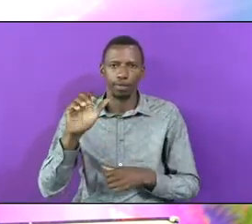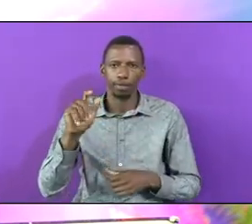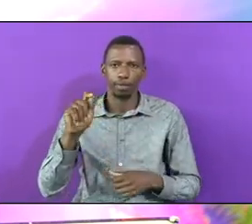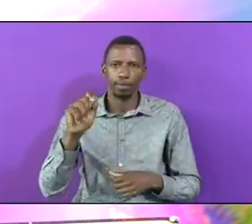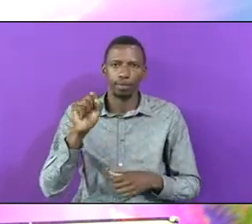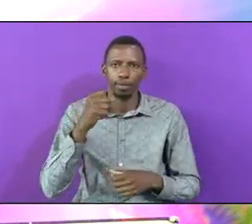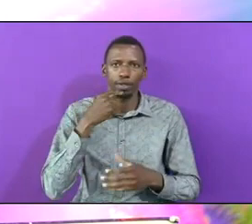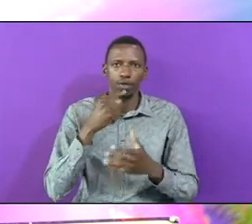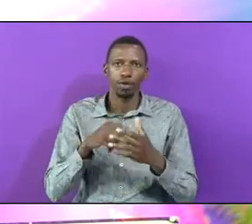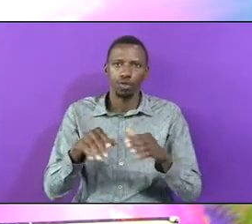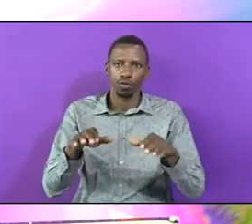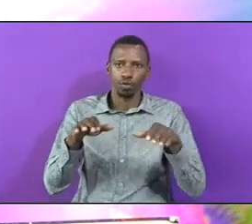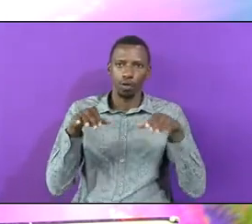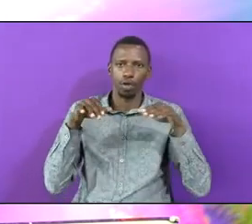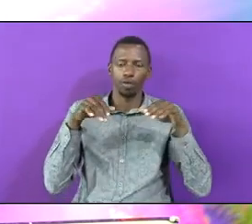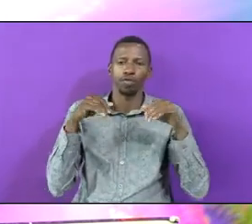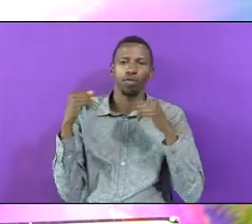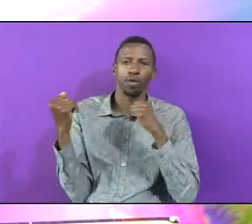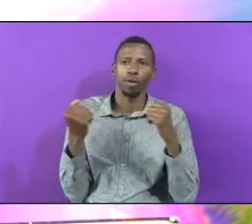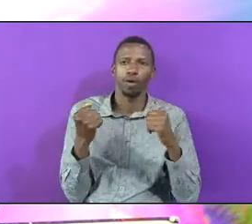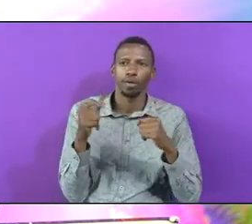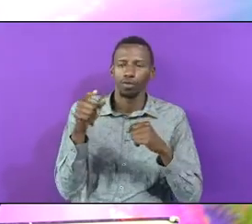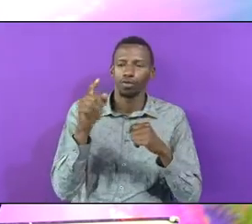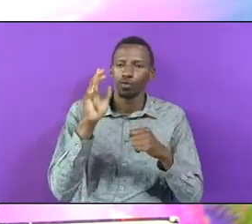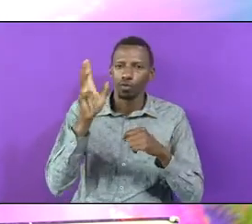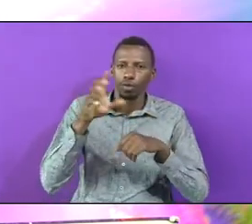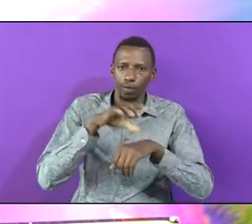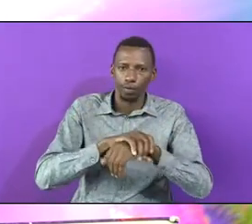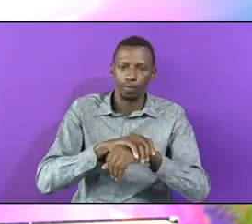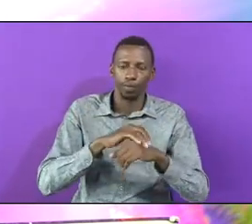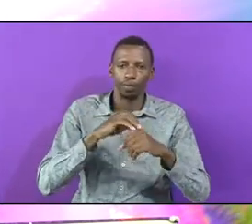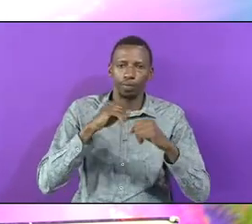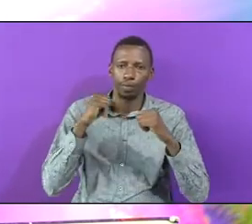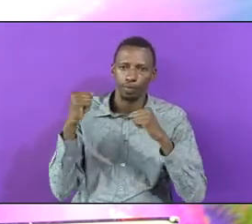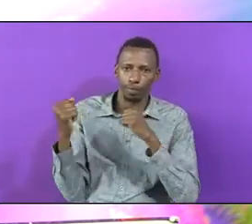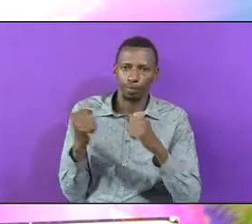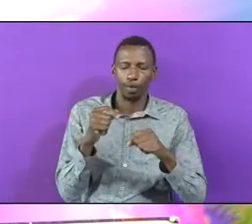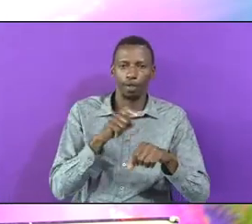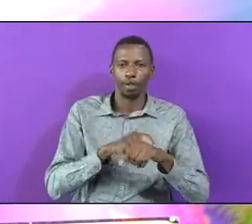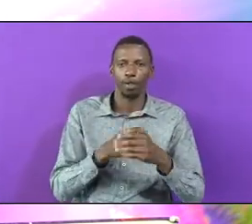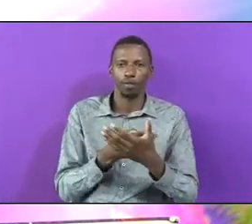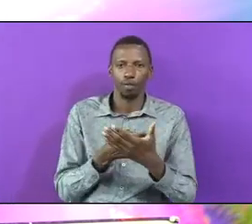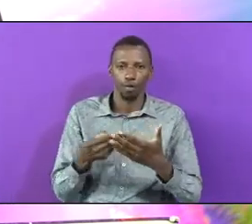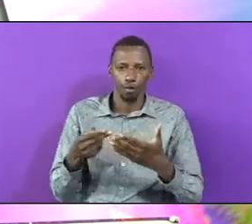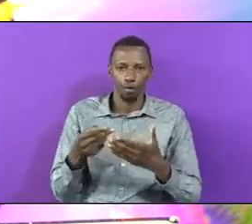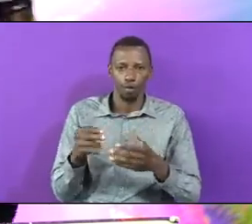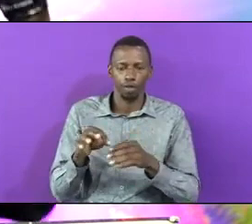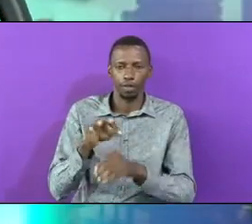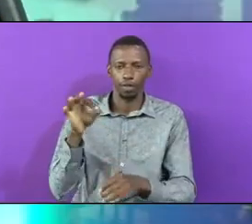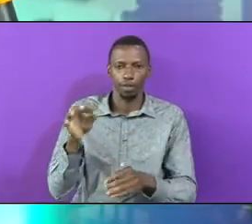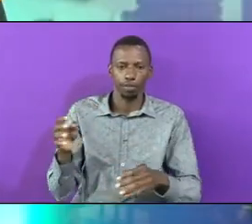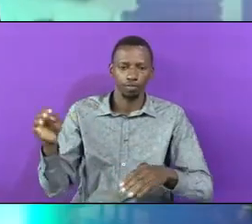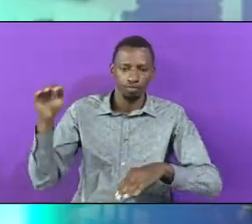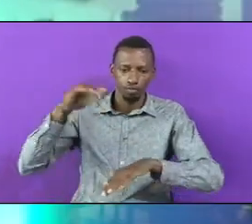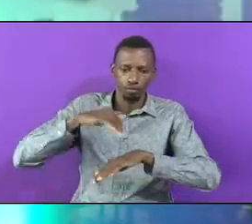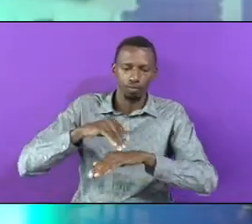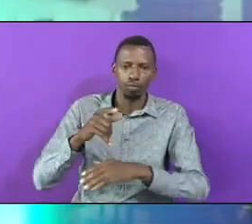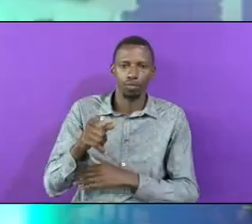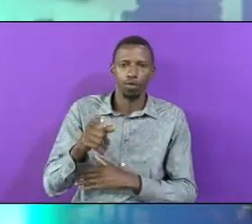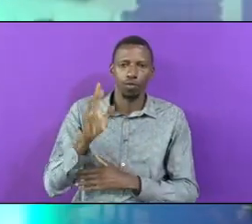That you Shall receive Power When the Holy Spirit Comes upon You And you Will be Witnesses Of me